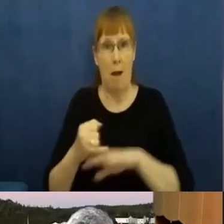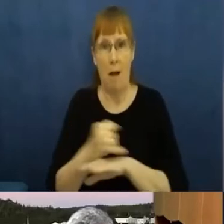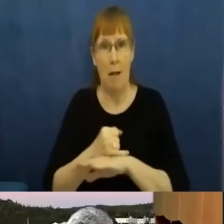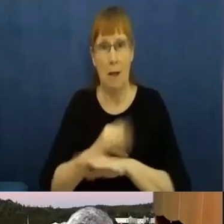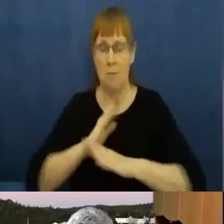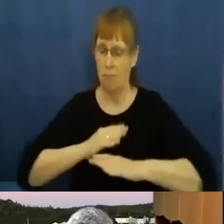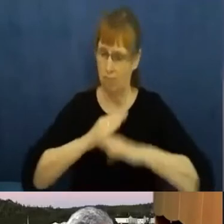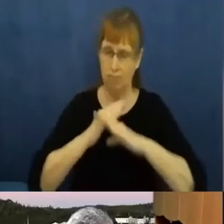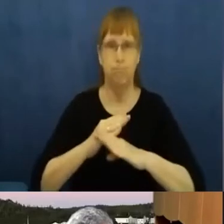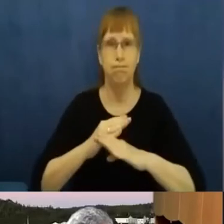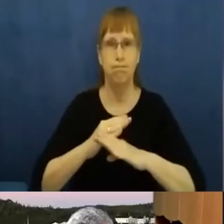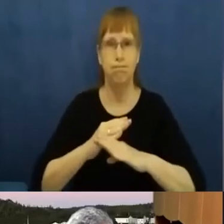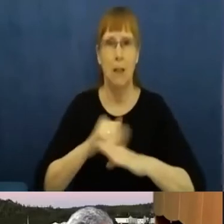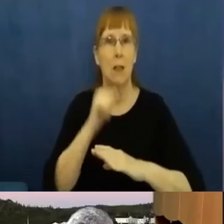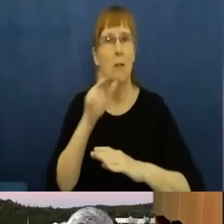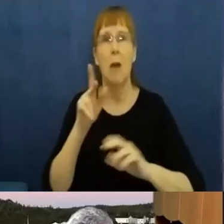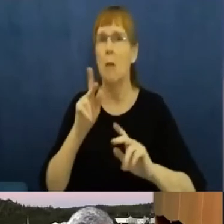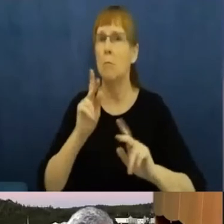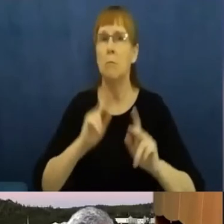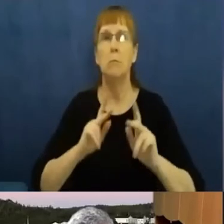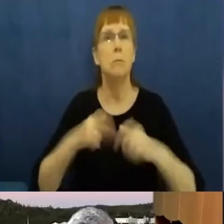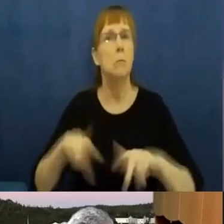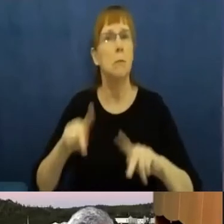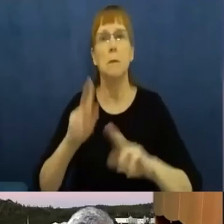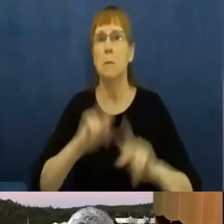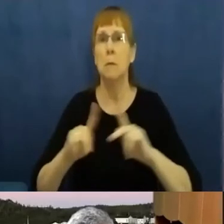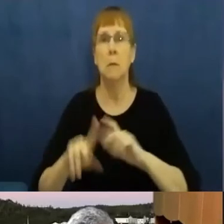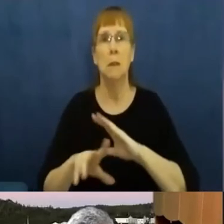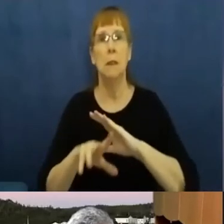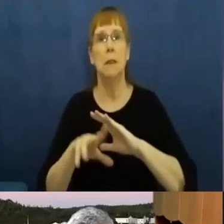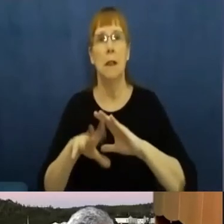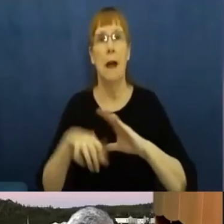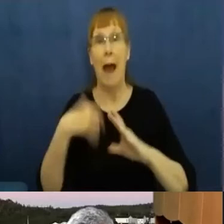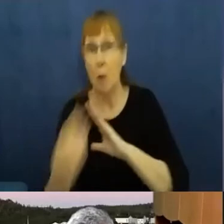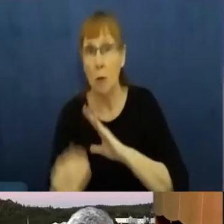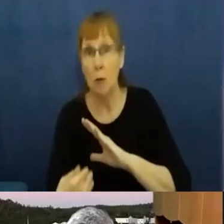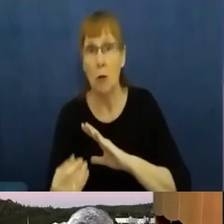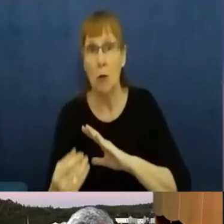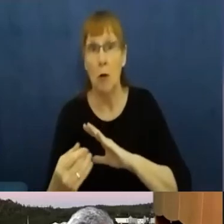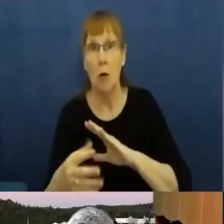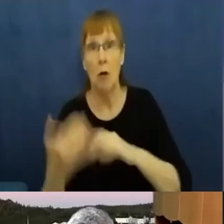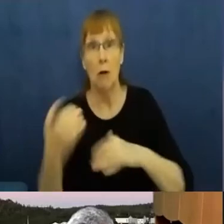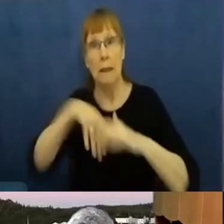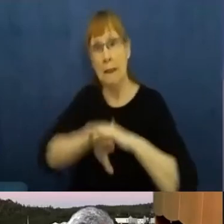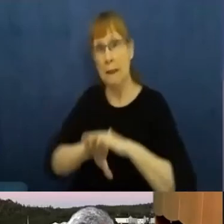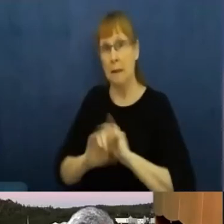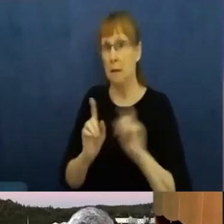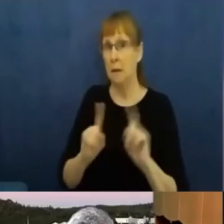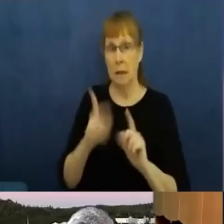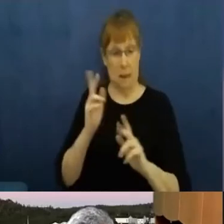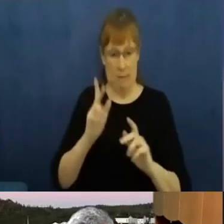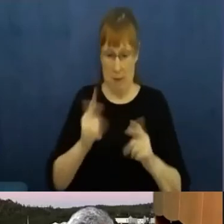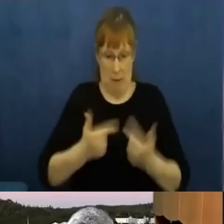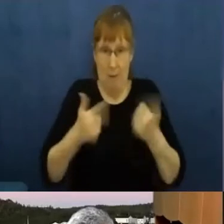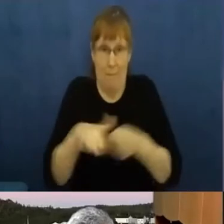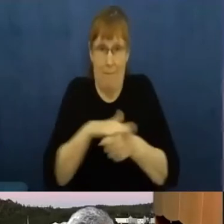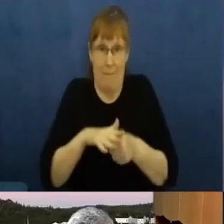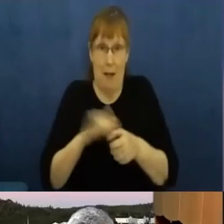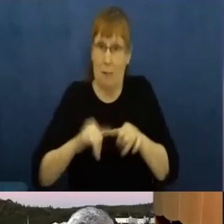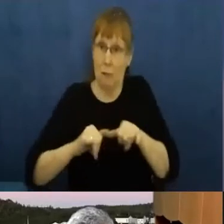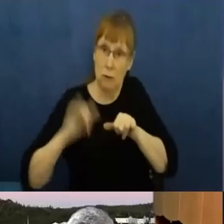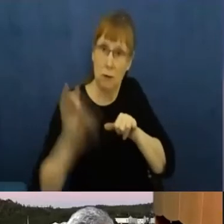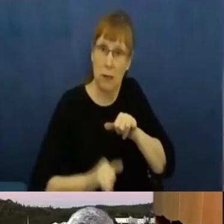Once you were in, you had to stay in. Members were not even allowed to leave the community to go for groceries. And while we understand,